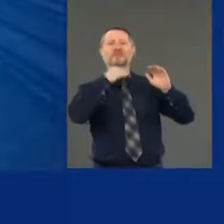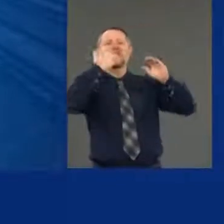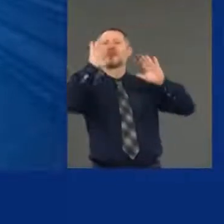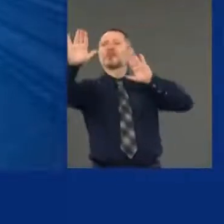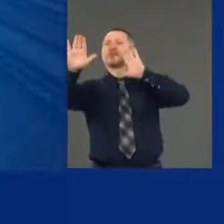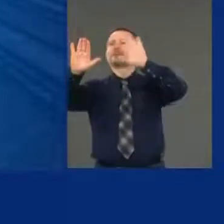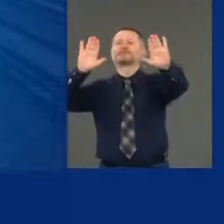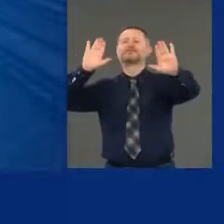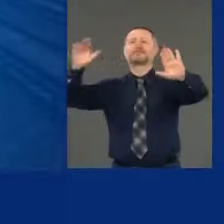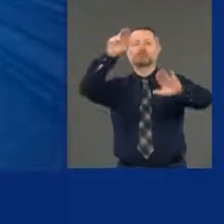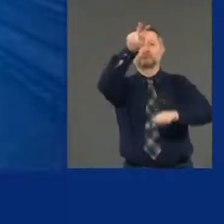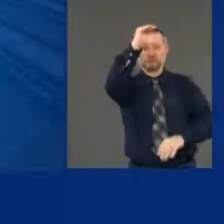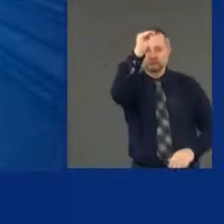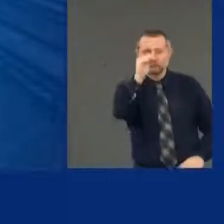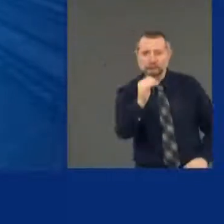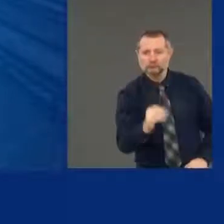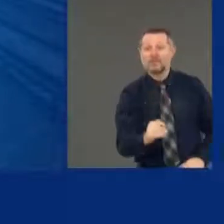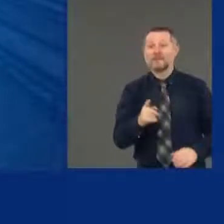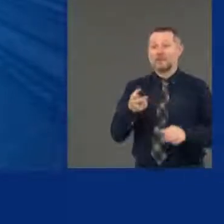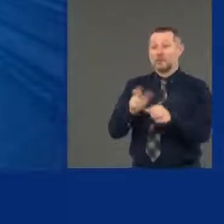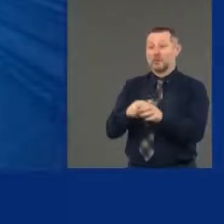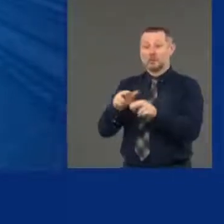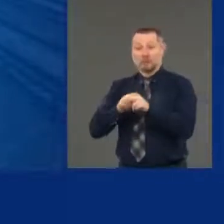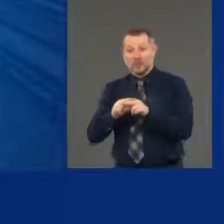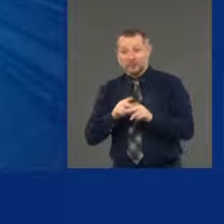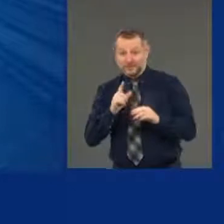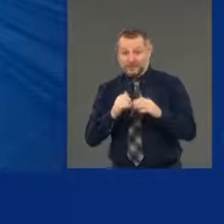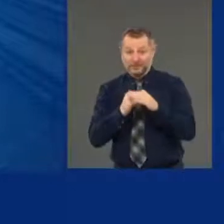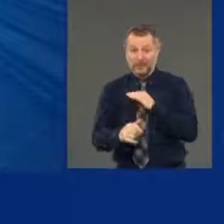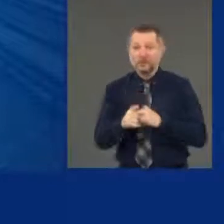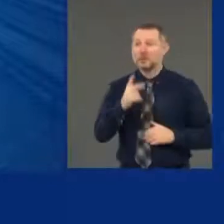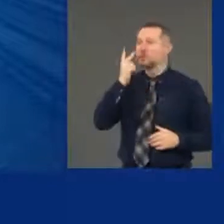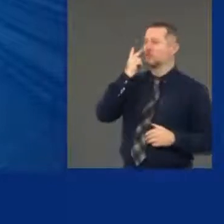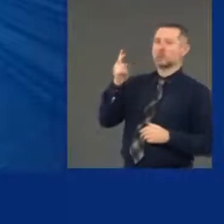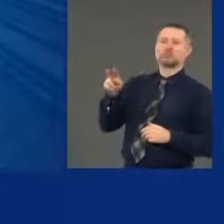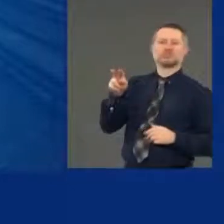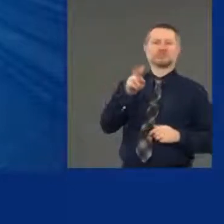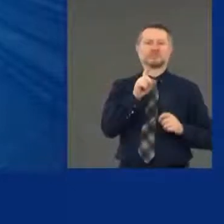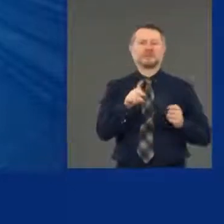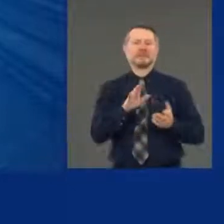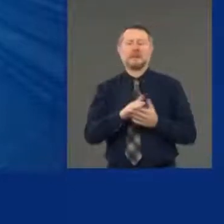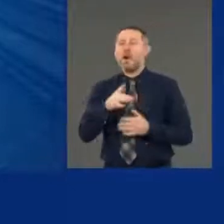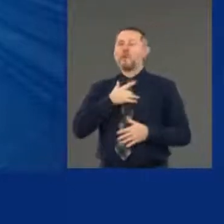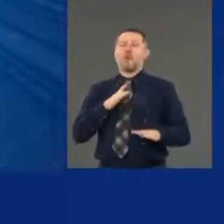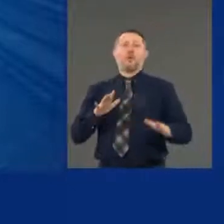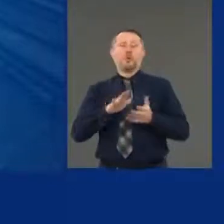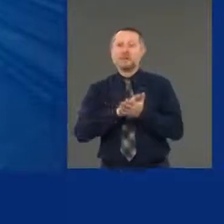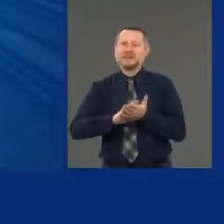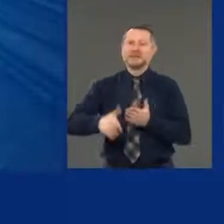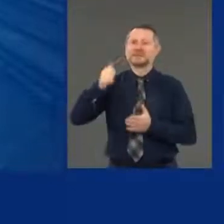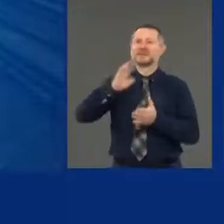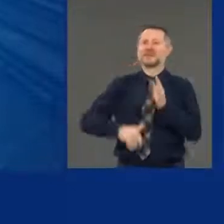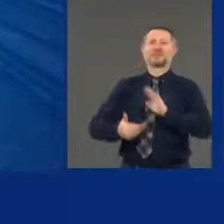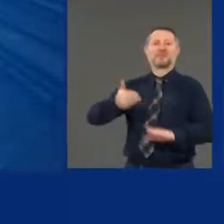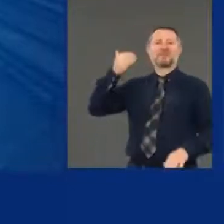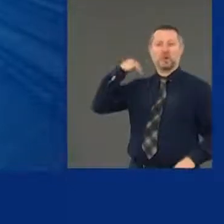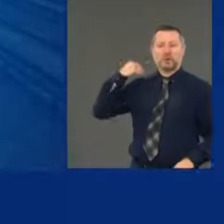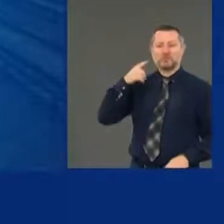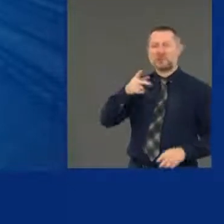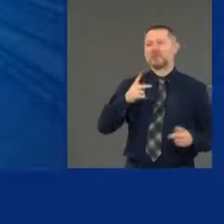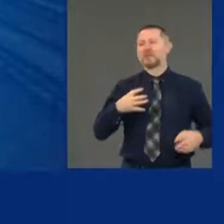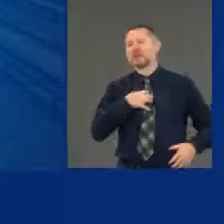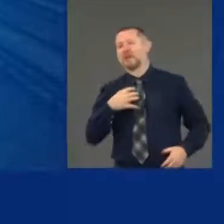Metro North, you're going to realize those cars are cleaner than they have ever been. We always complained about dirty cars.